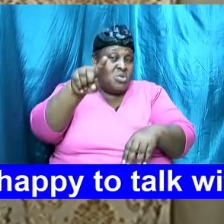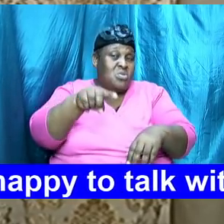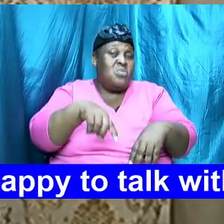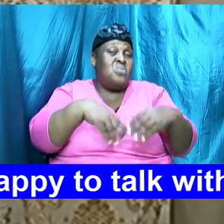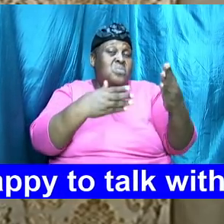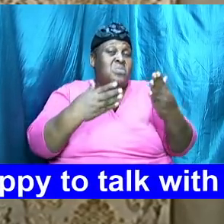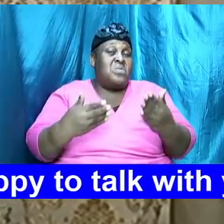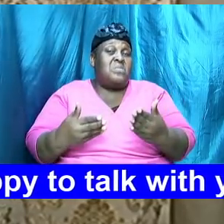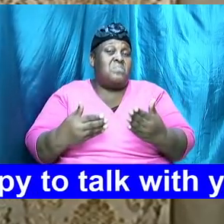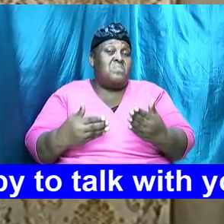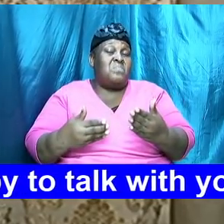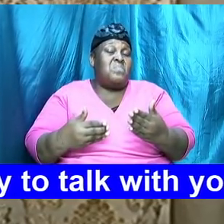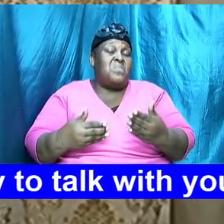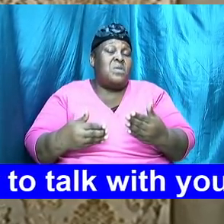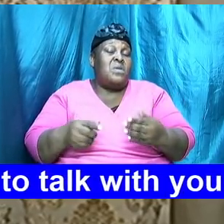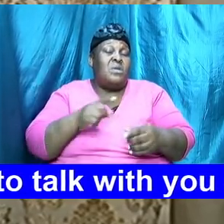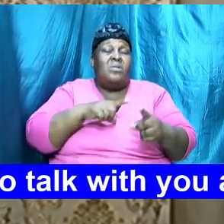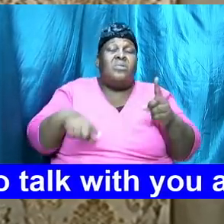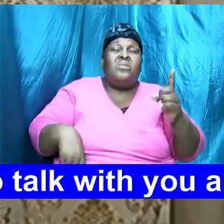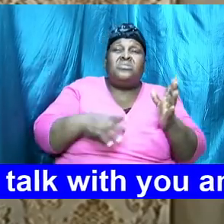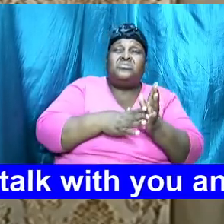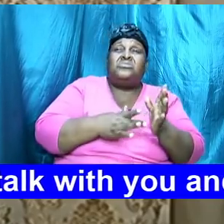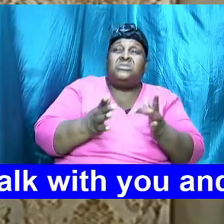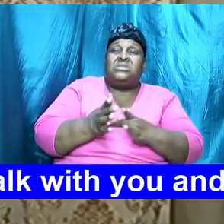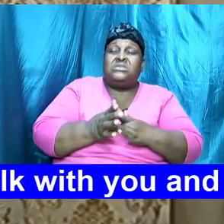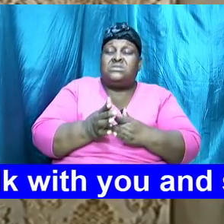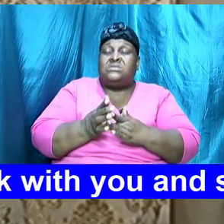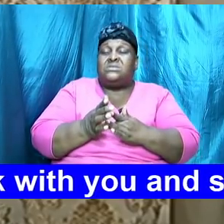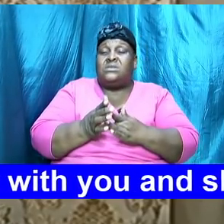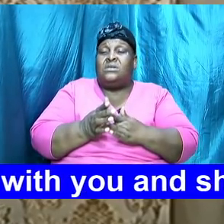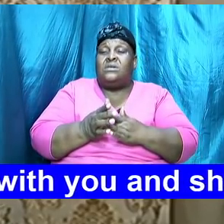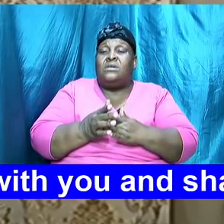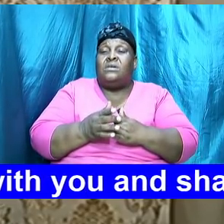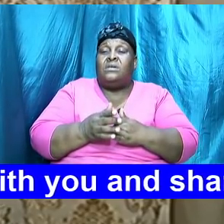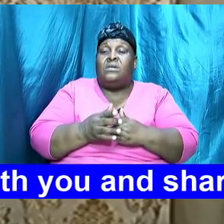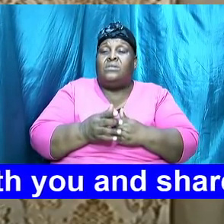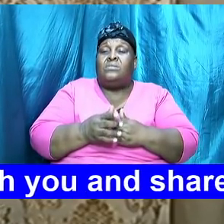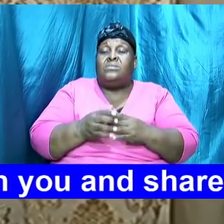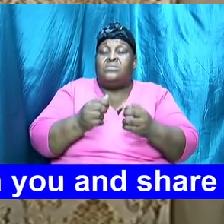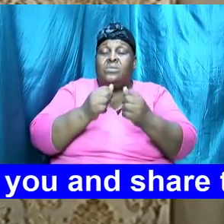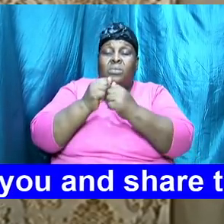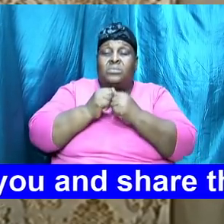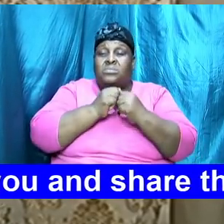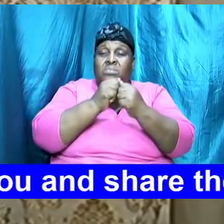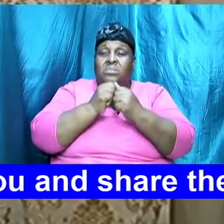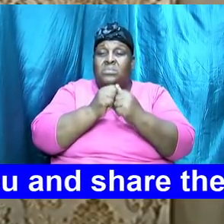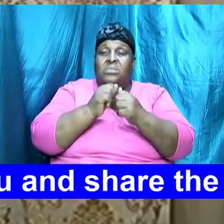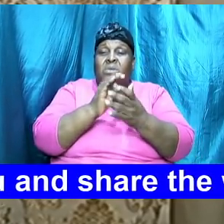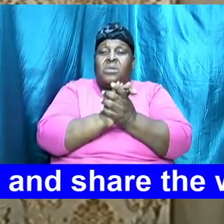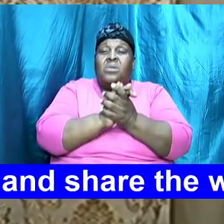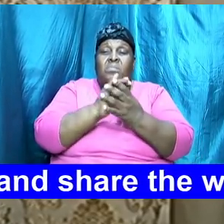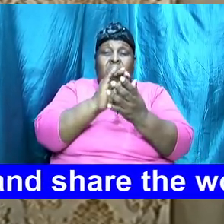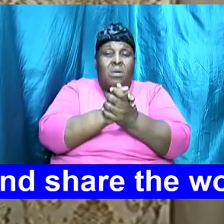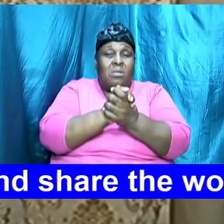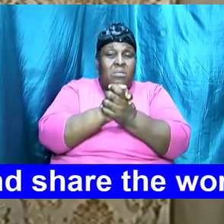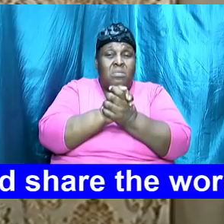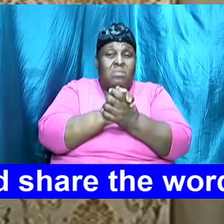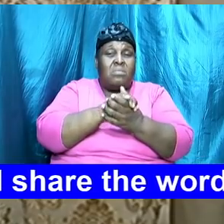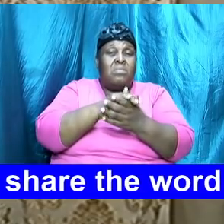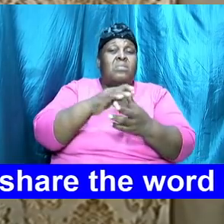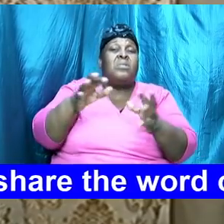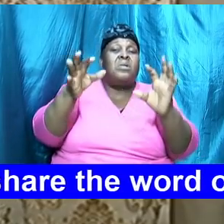Lord Jesus it is akin to our togetherness our marriage our